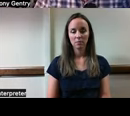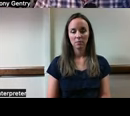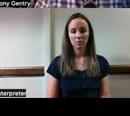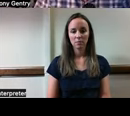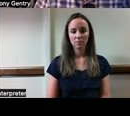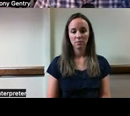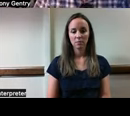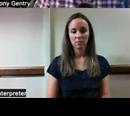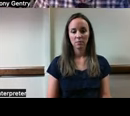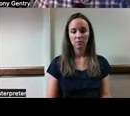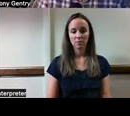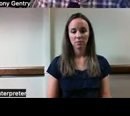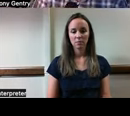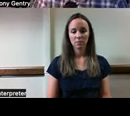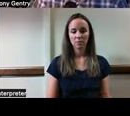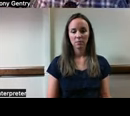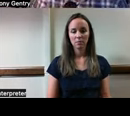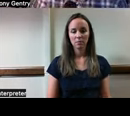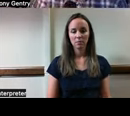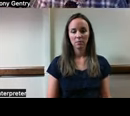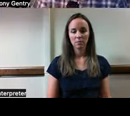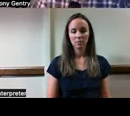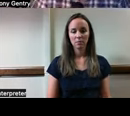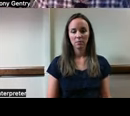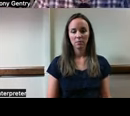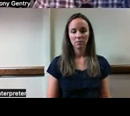This is a situation that I've run into on several occasions.